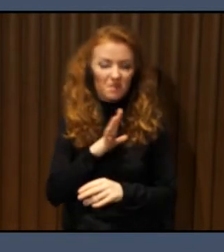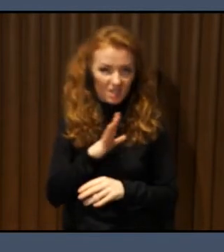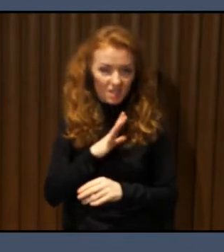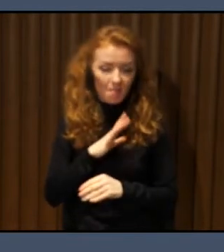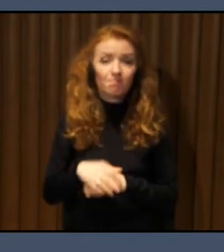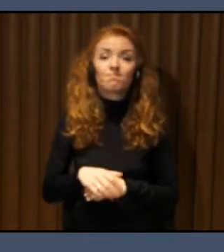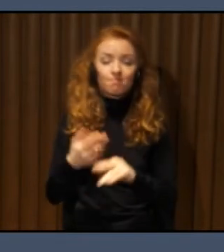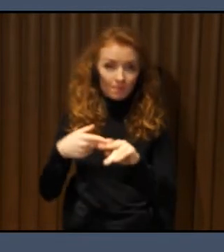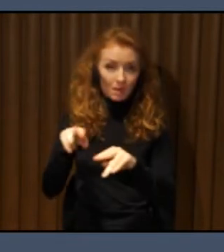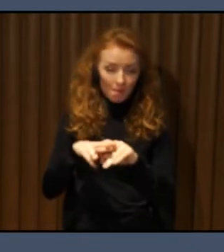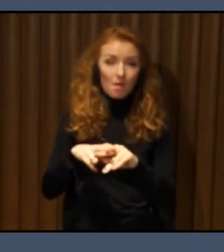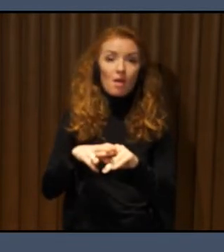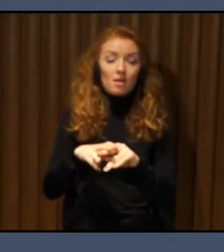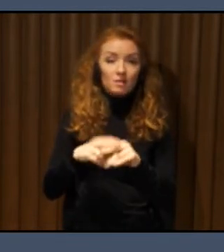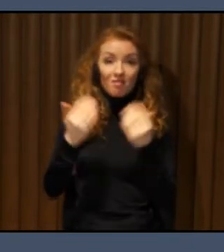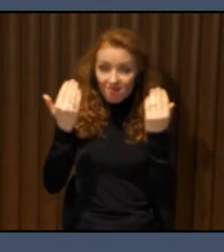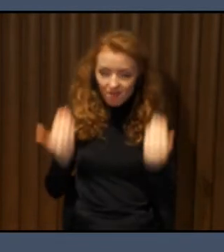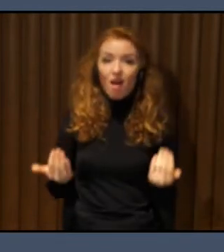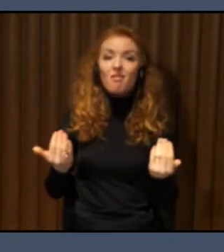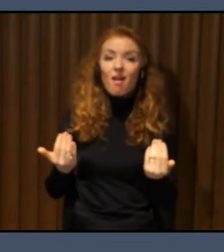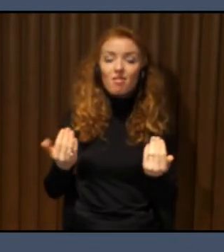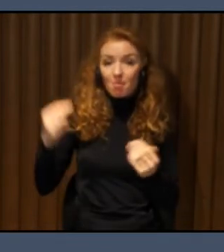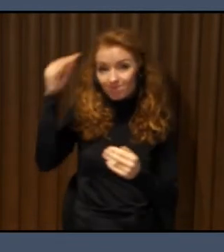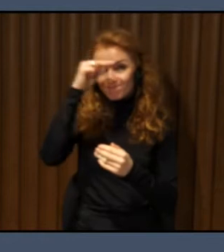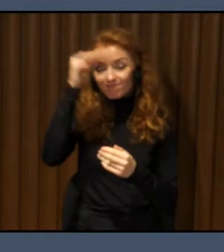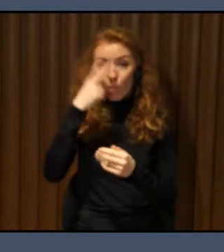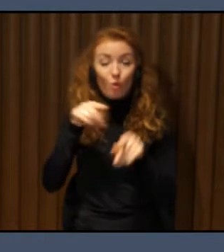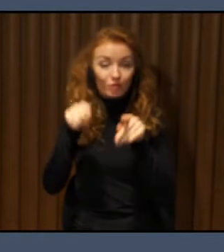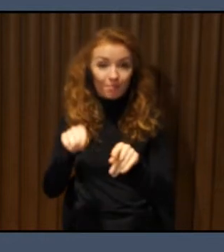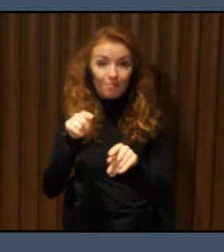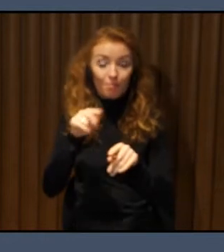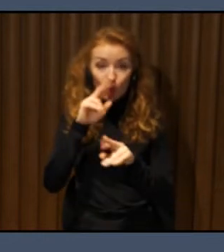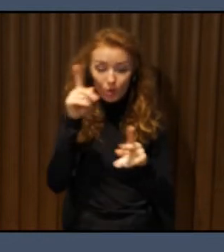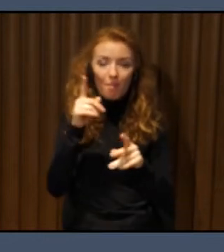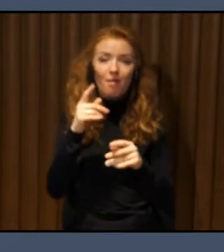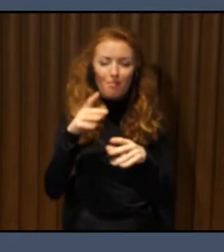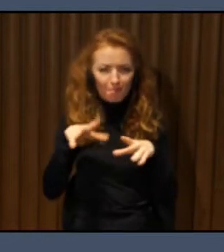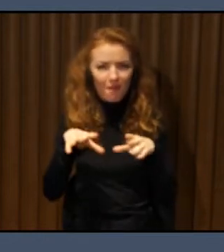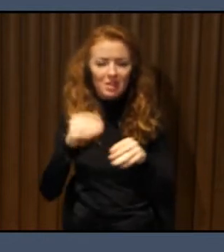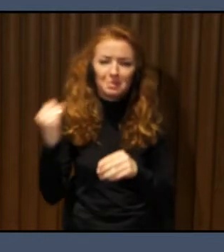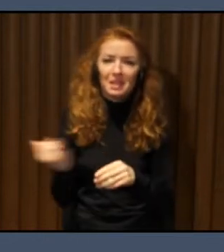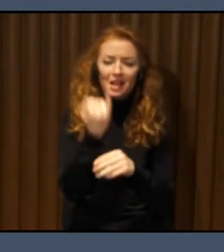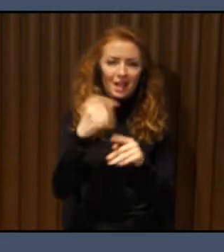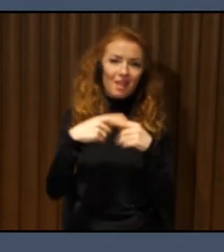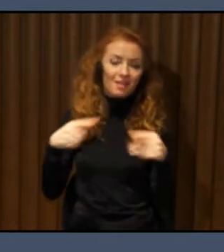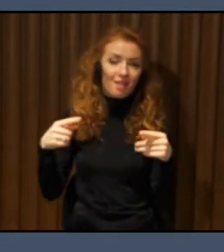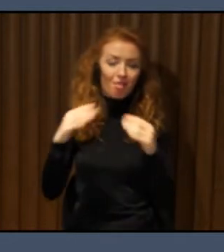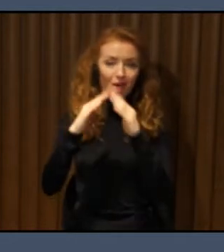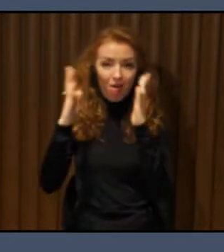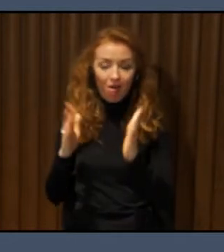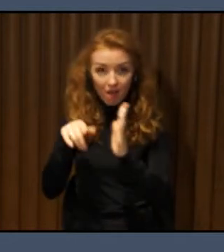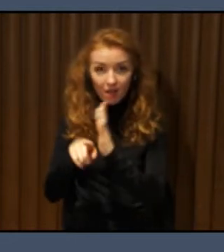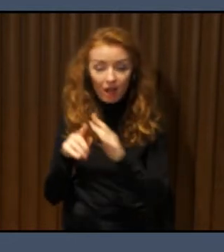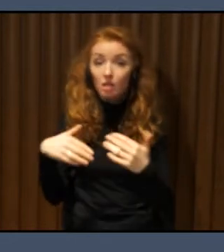York is very interesting and in different buildings. So it's turn-by-turn navigation. It gives you information as you've seen